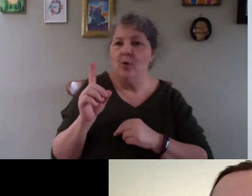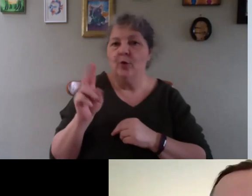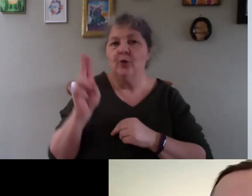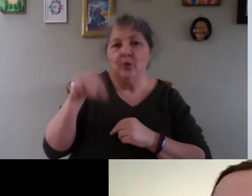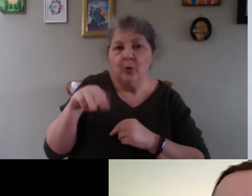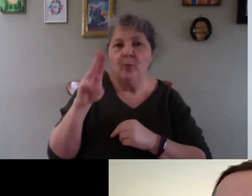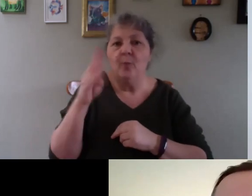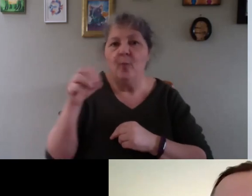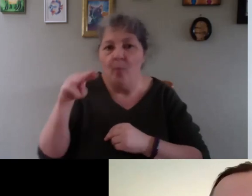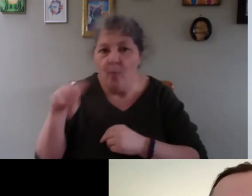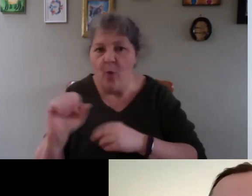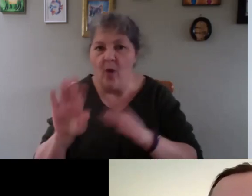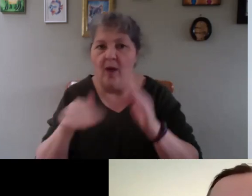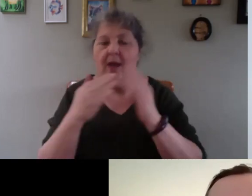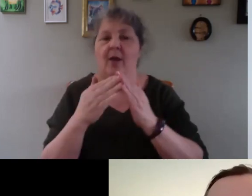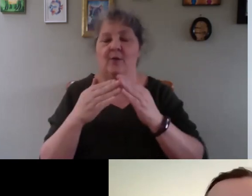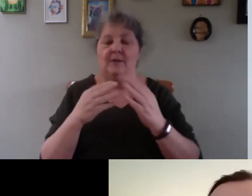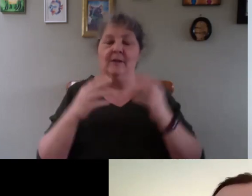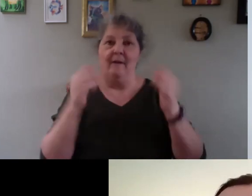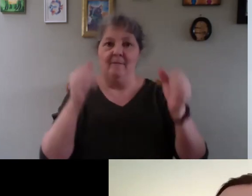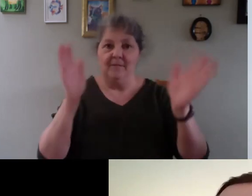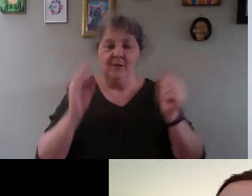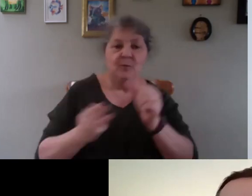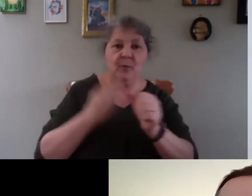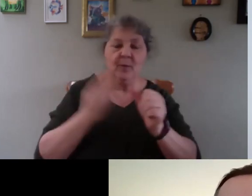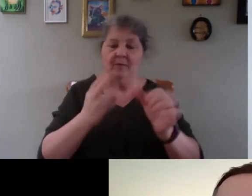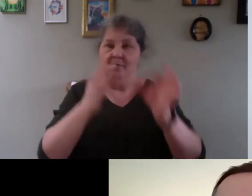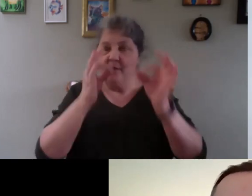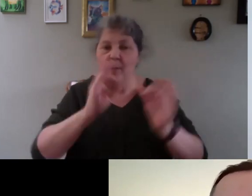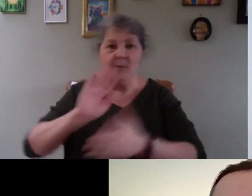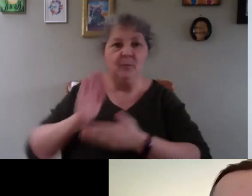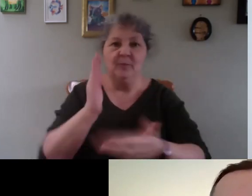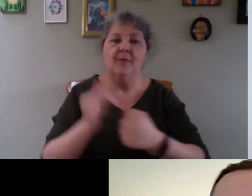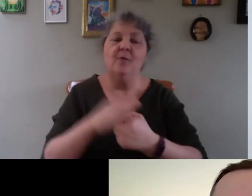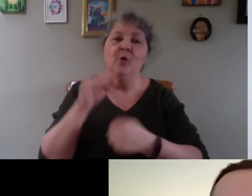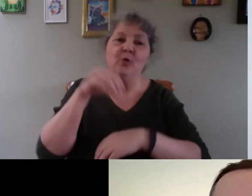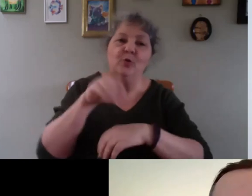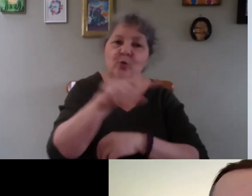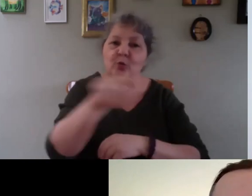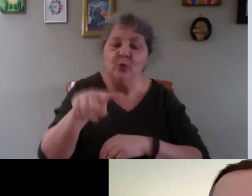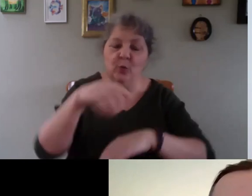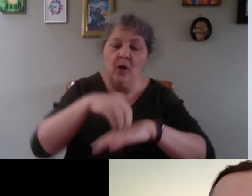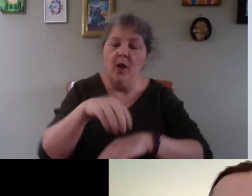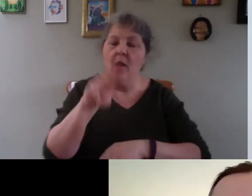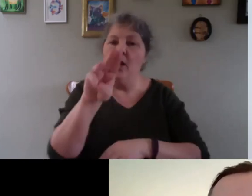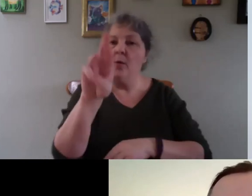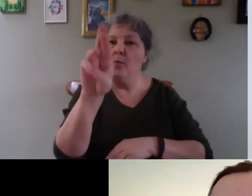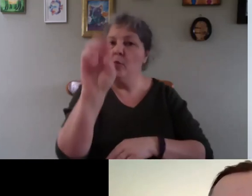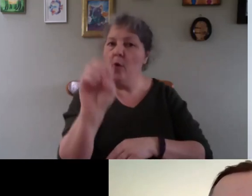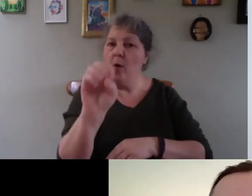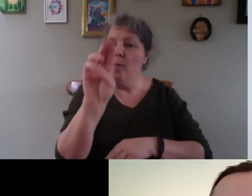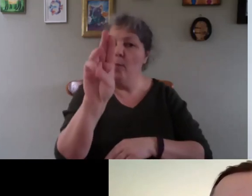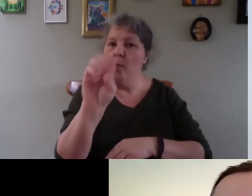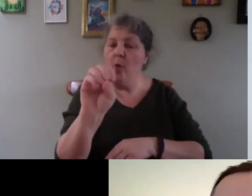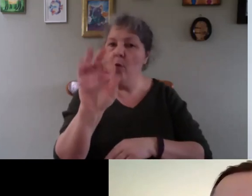presentation on propagators and everything under the sun that you can